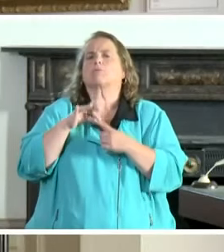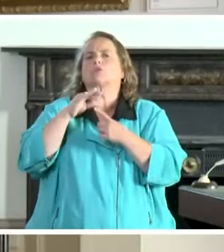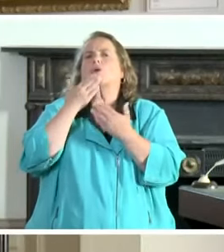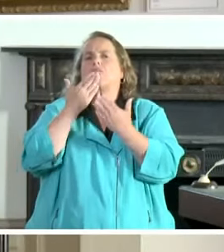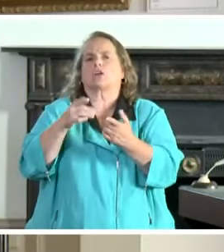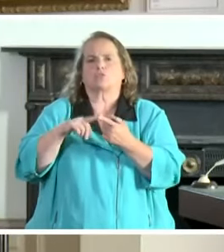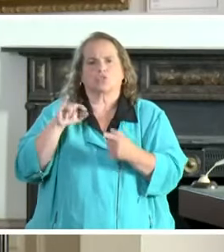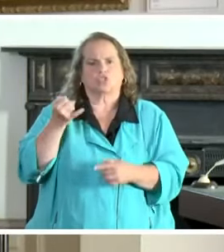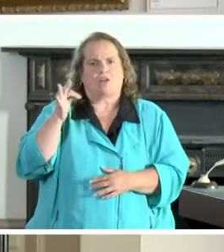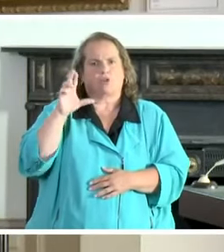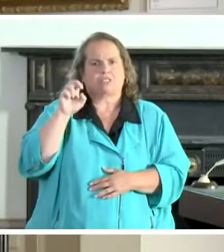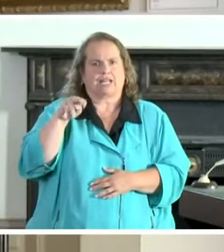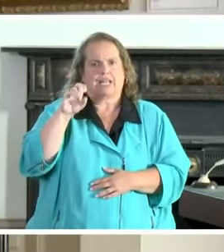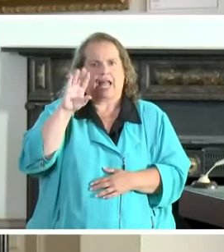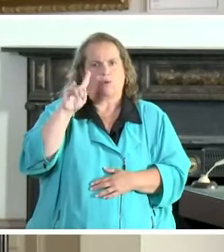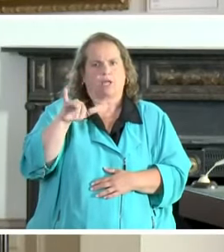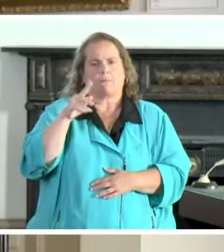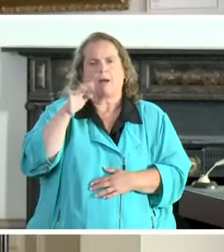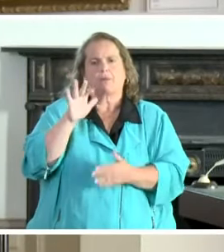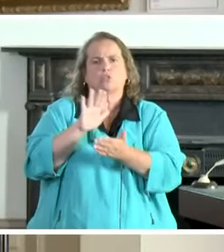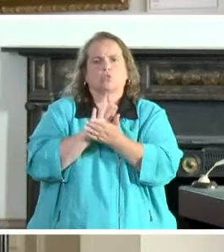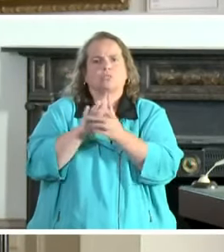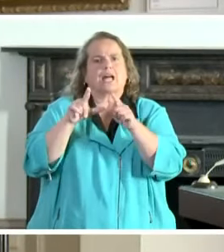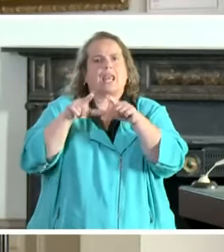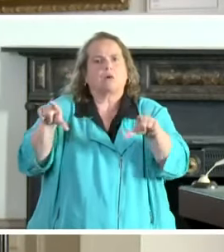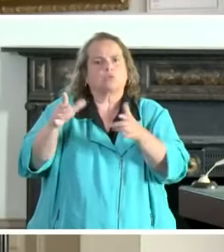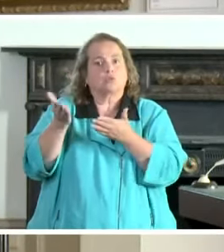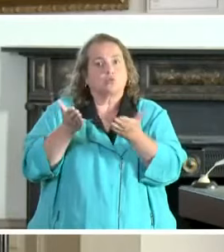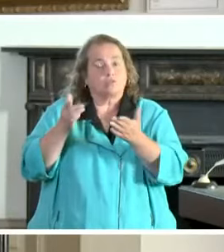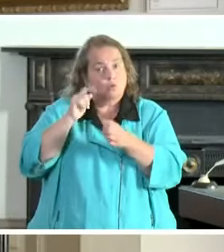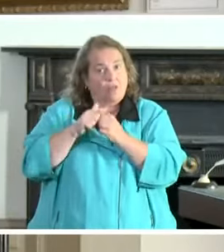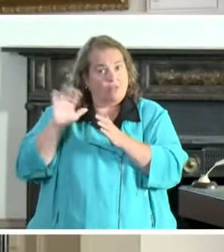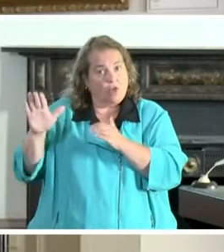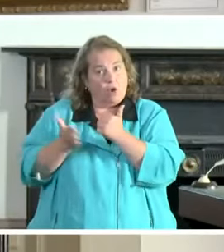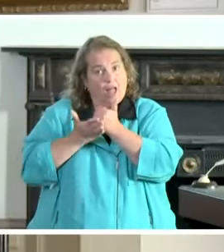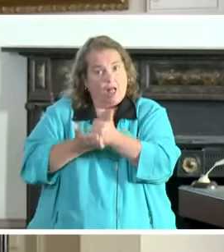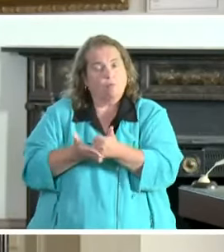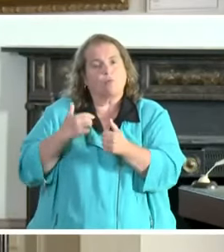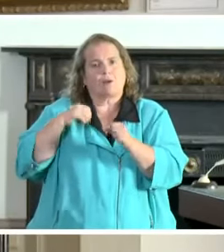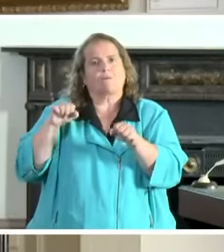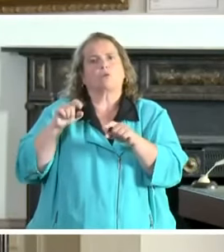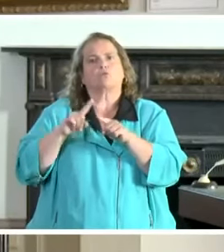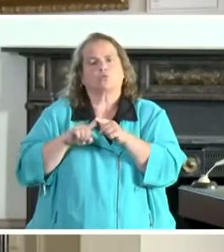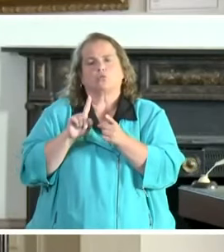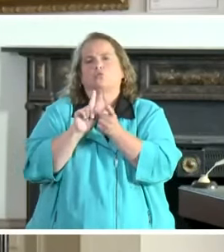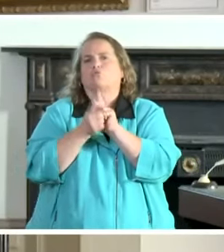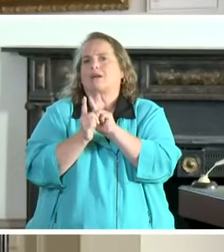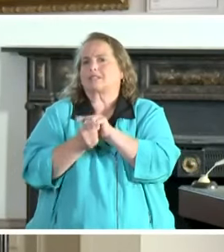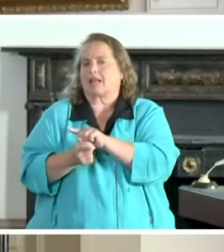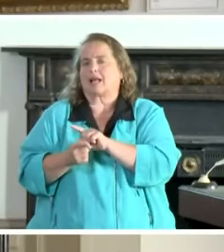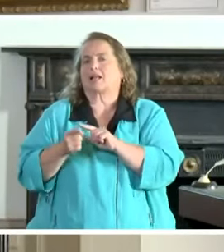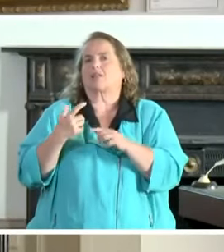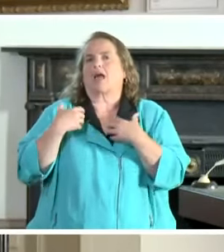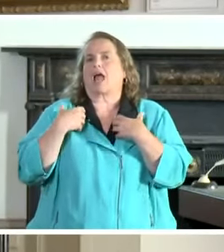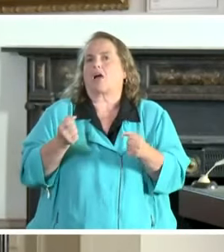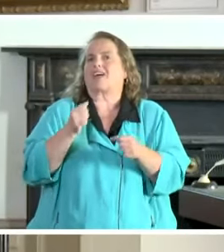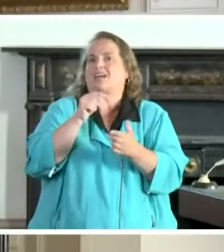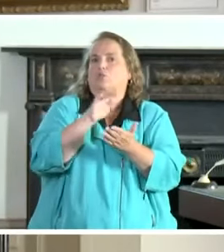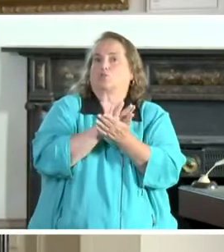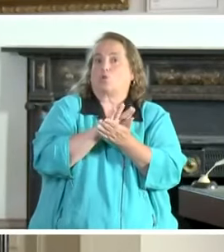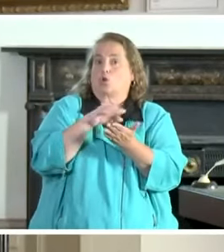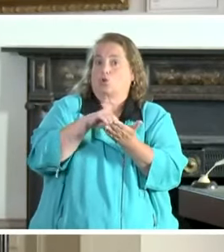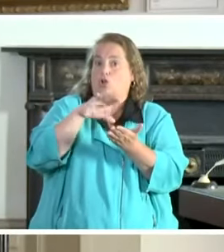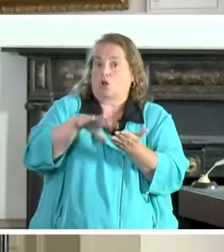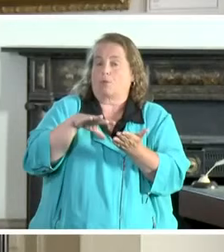County Public Schools Language Services. With their help, we are going to be able to translate the Healthy at Schools document